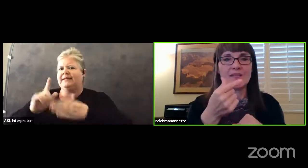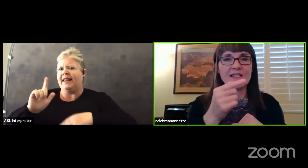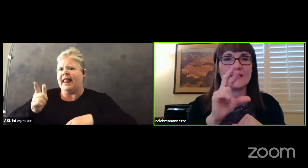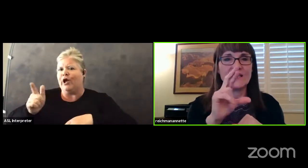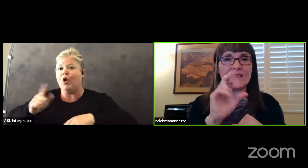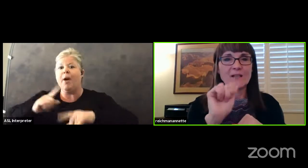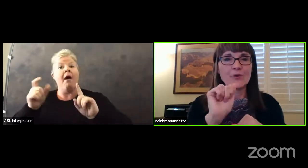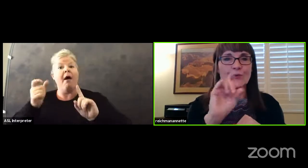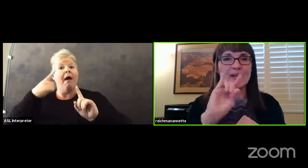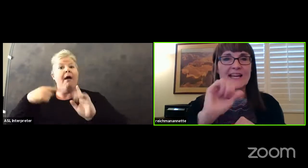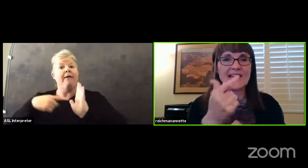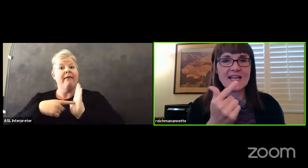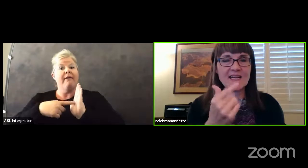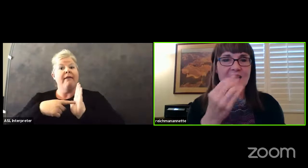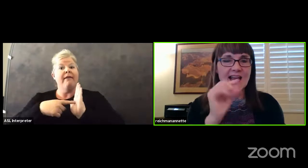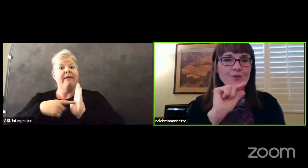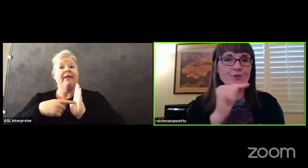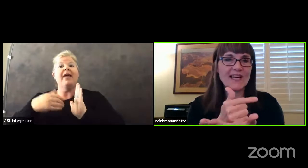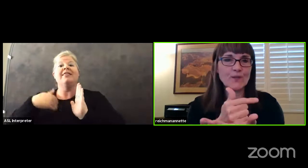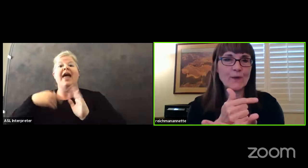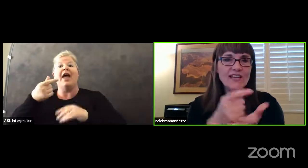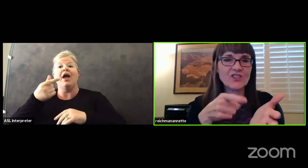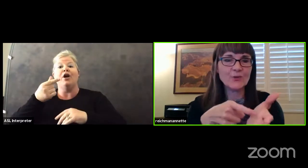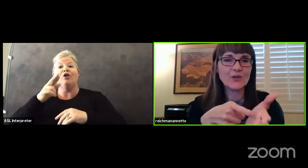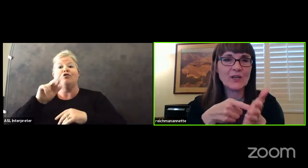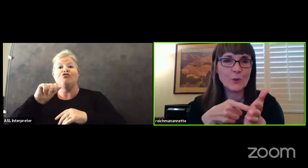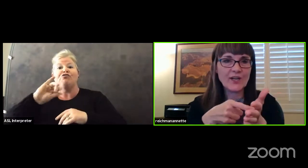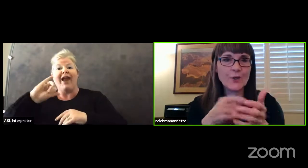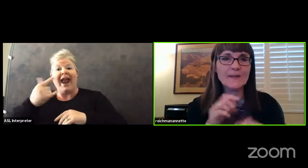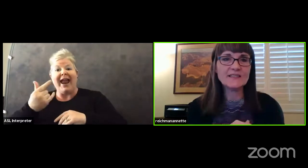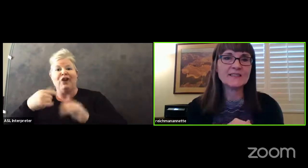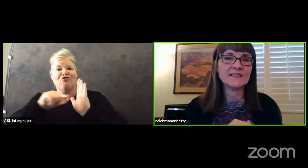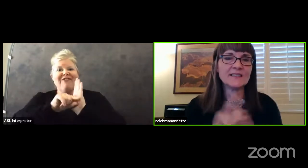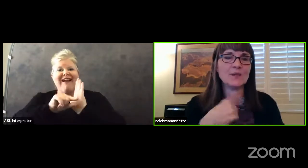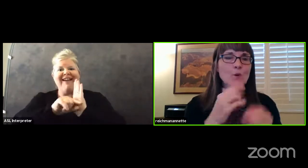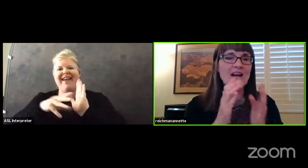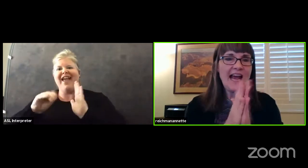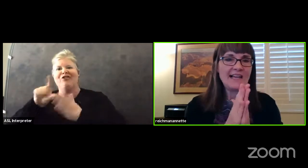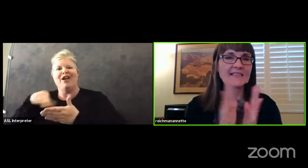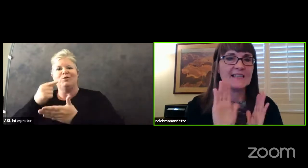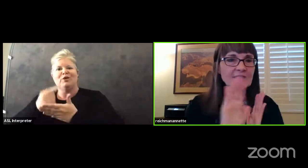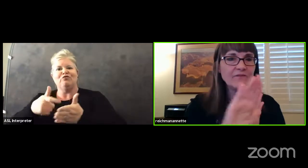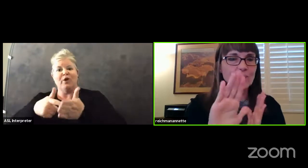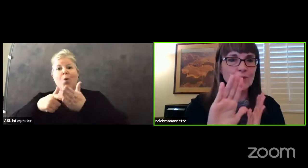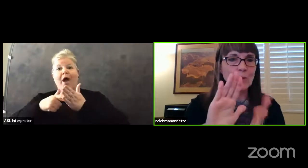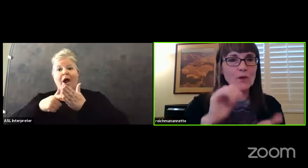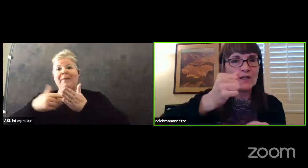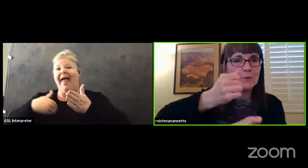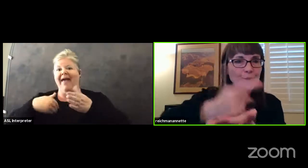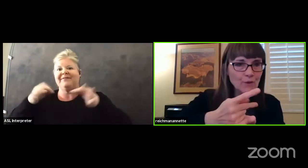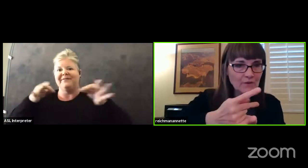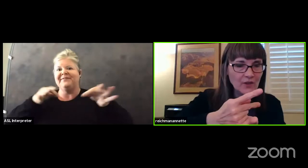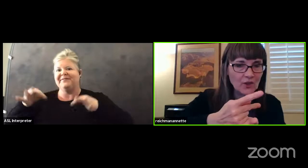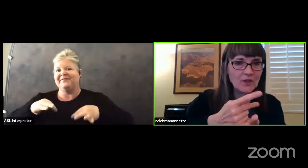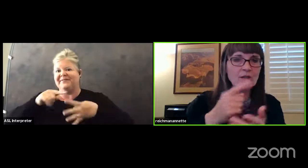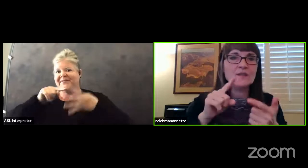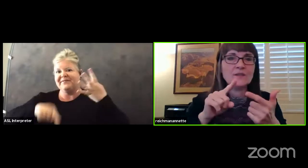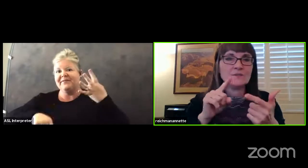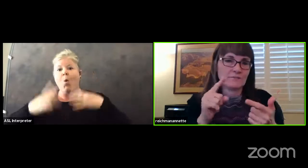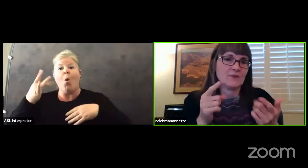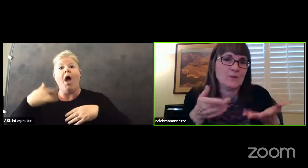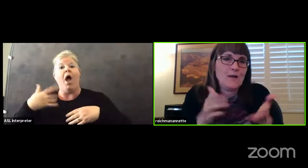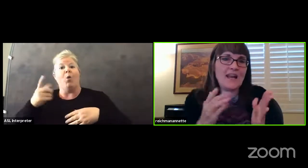the grading and graduation requirements. We're asking for your approval